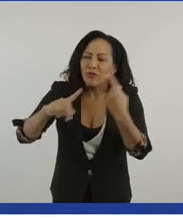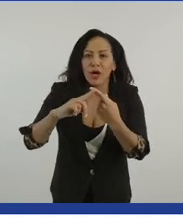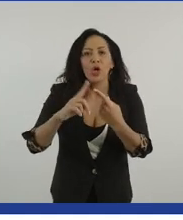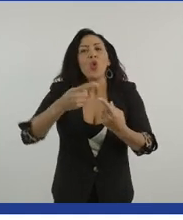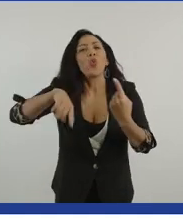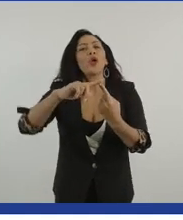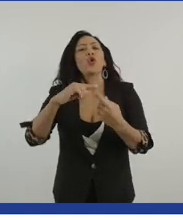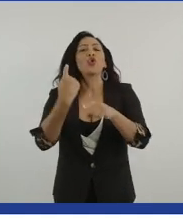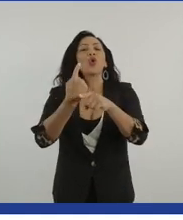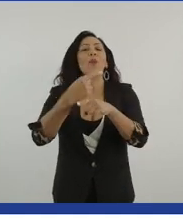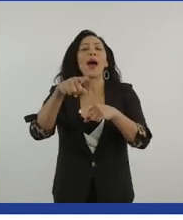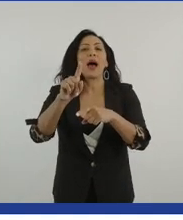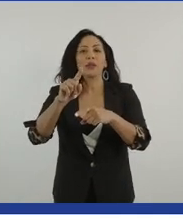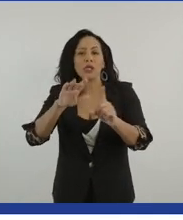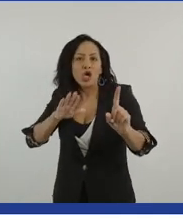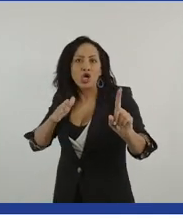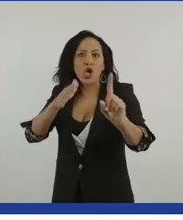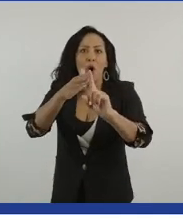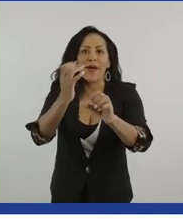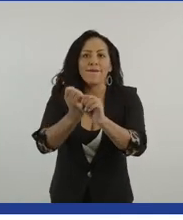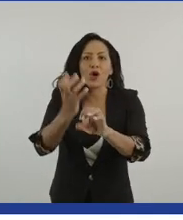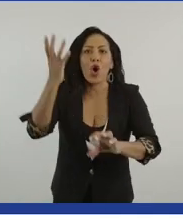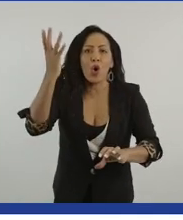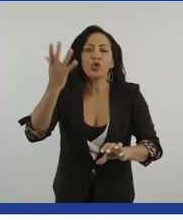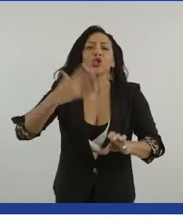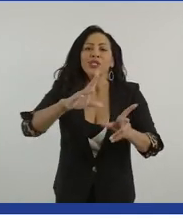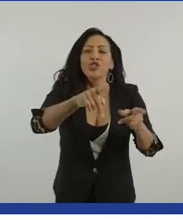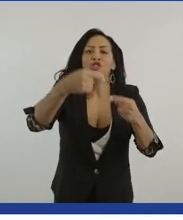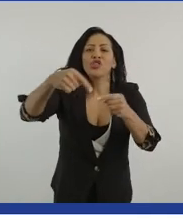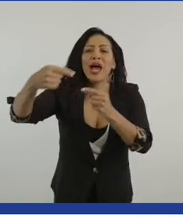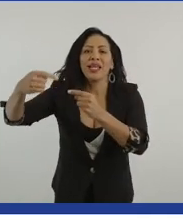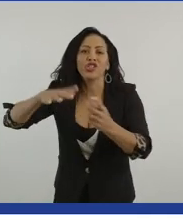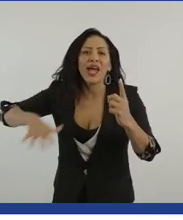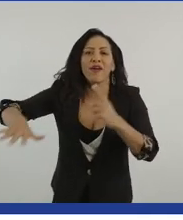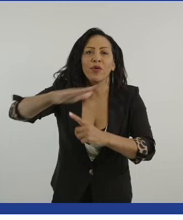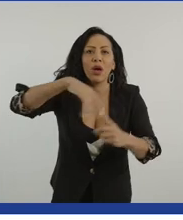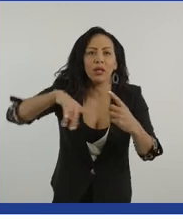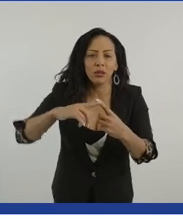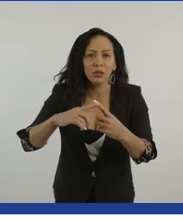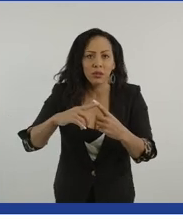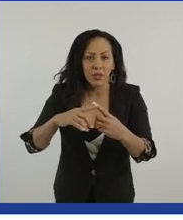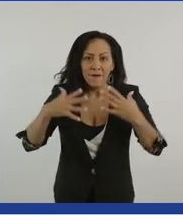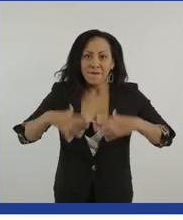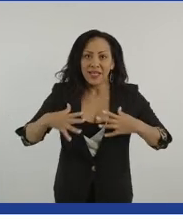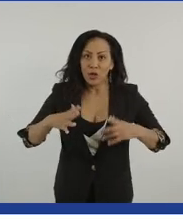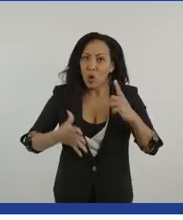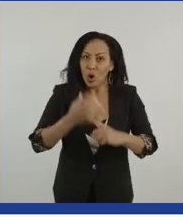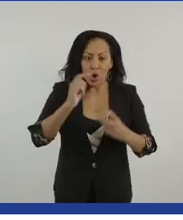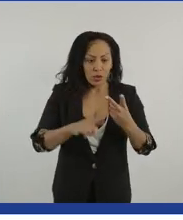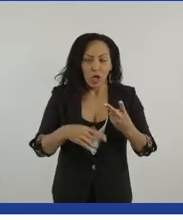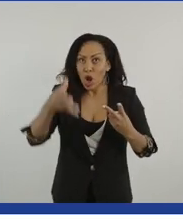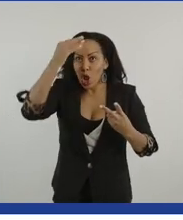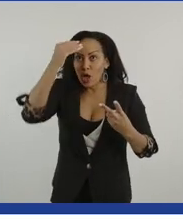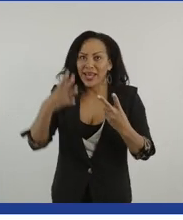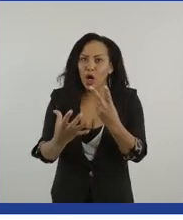it's about challenging everybody. And not just about that, those physical goals, but also those learning goals as well. And that's what's really important.